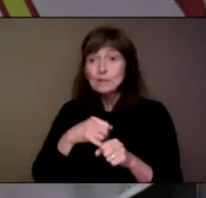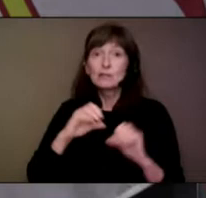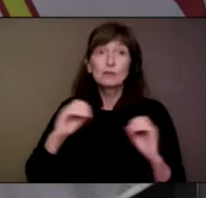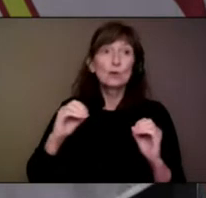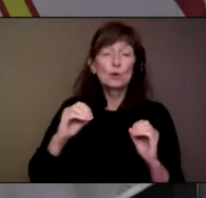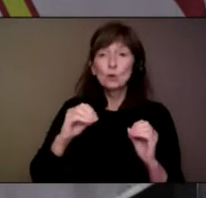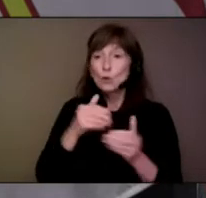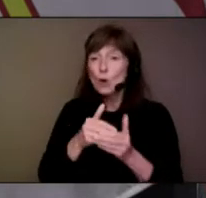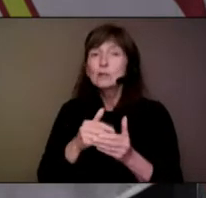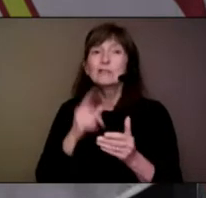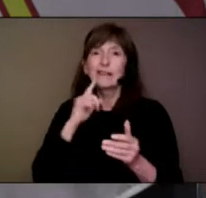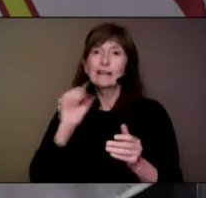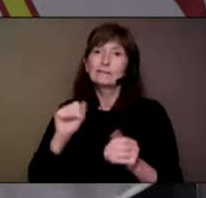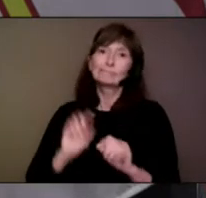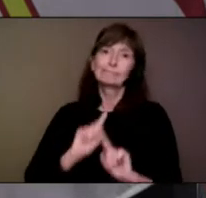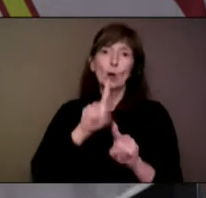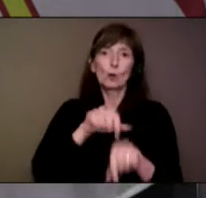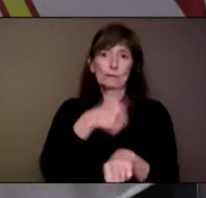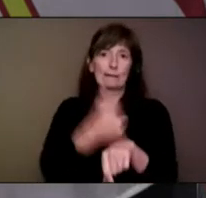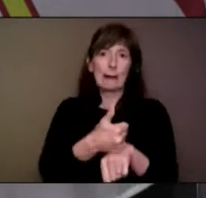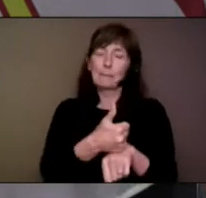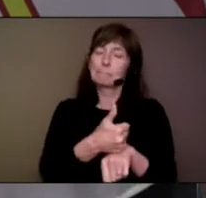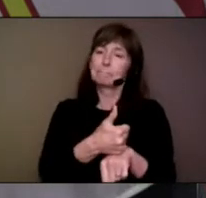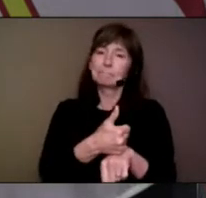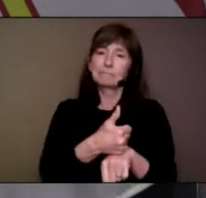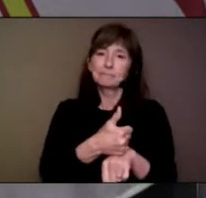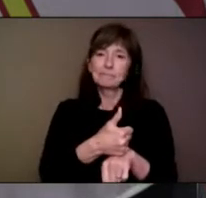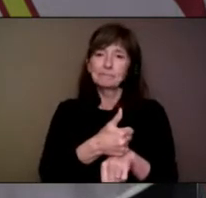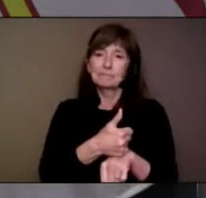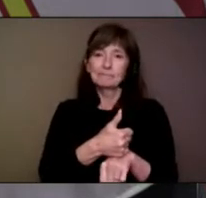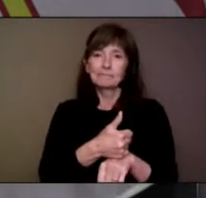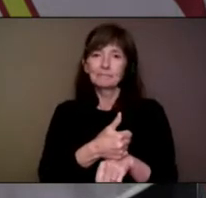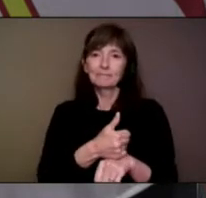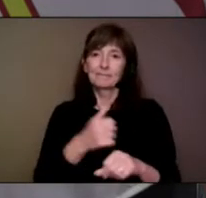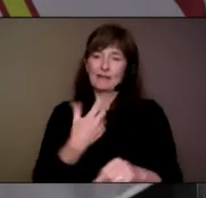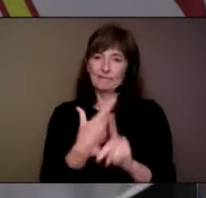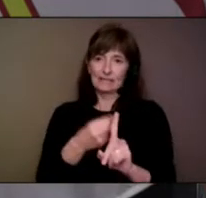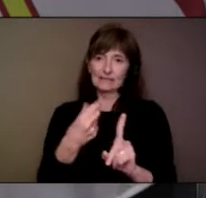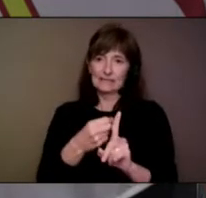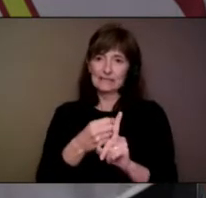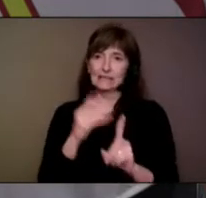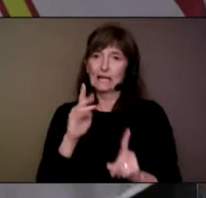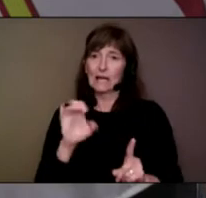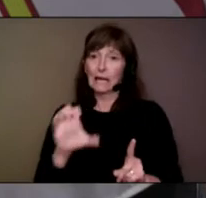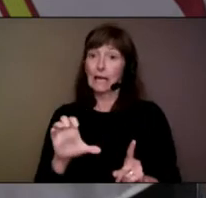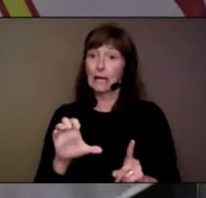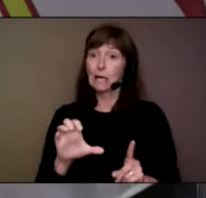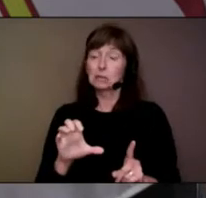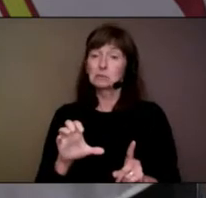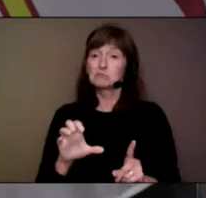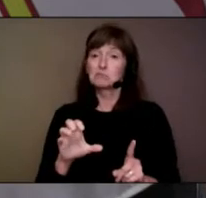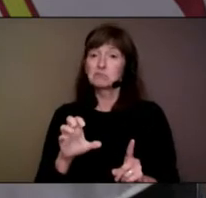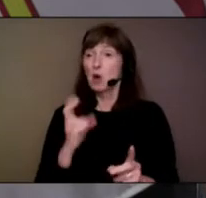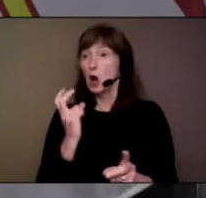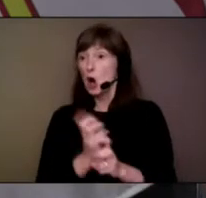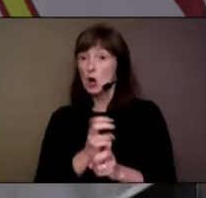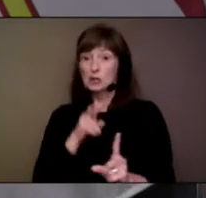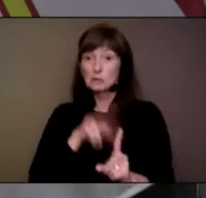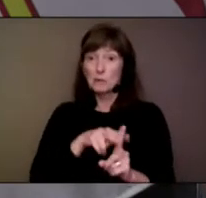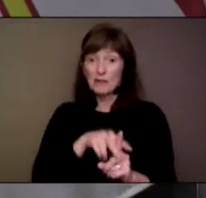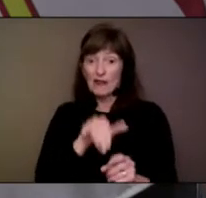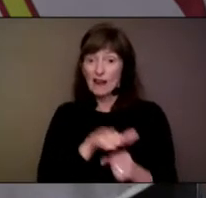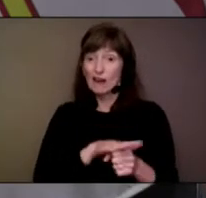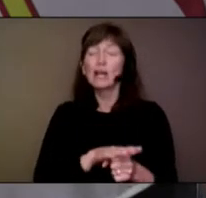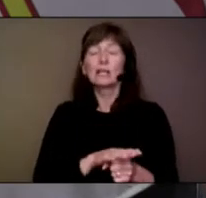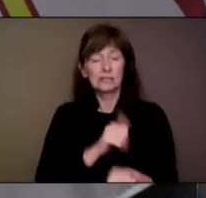haven't either been able to get the appointment or haven't felt the need to get their appointments at this point. So there are